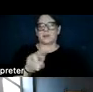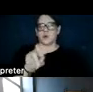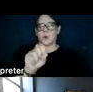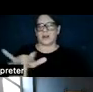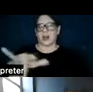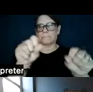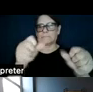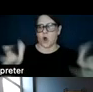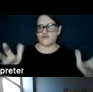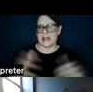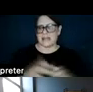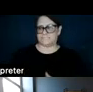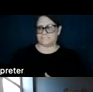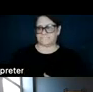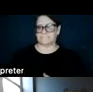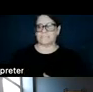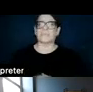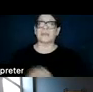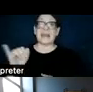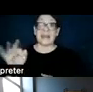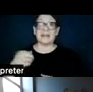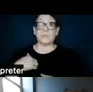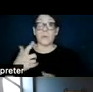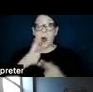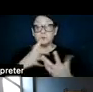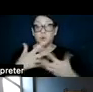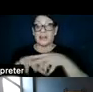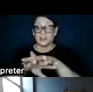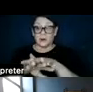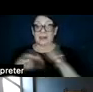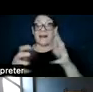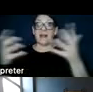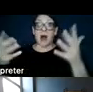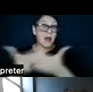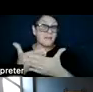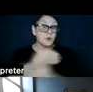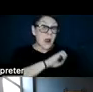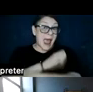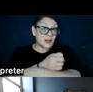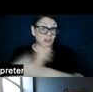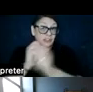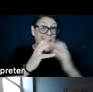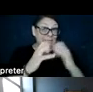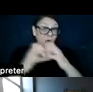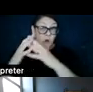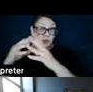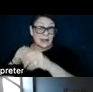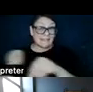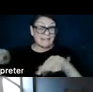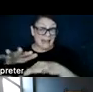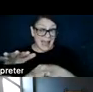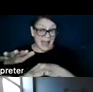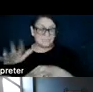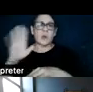If we are to integrate vast quantities of new energy infrastructure in this landscape, it's going to